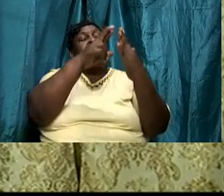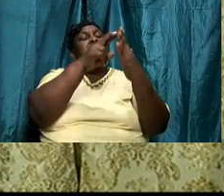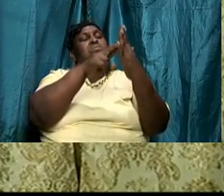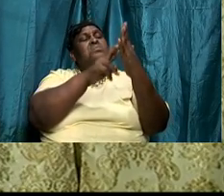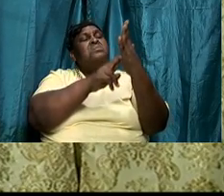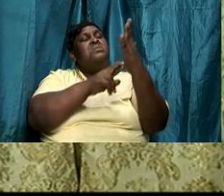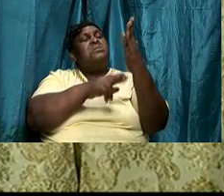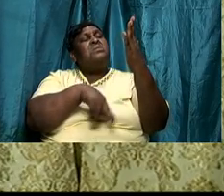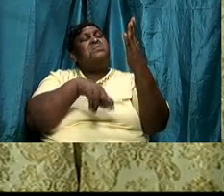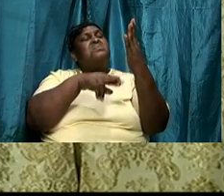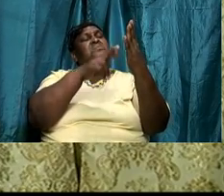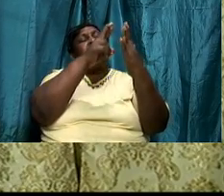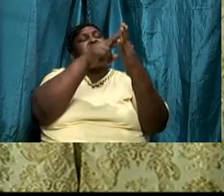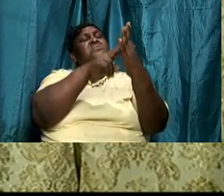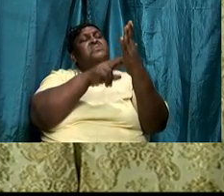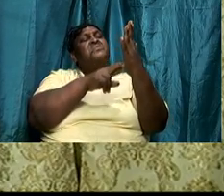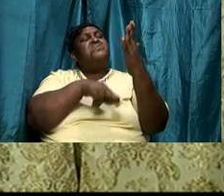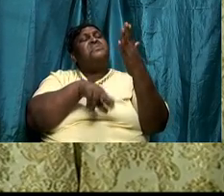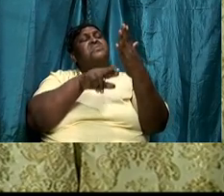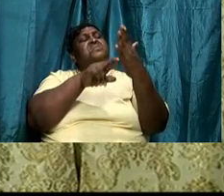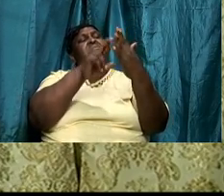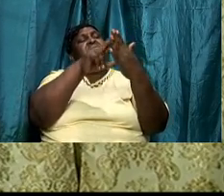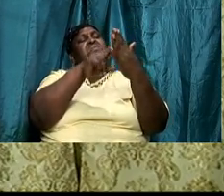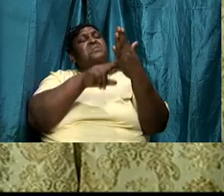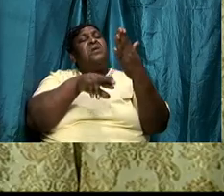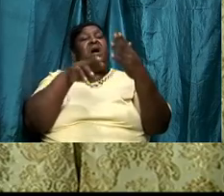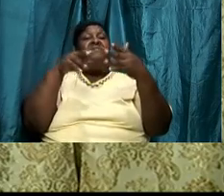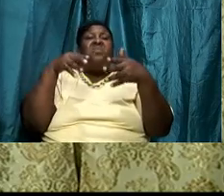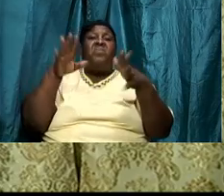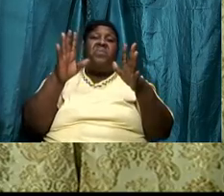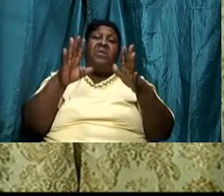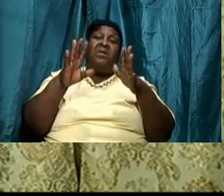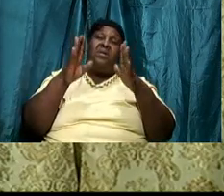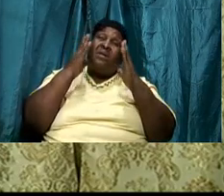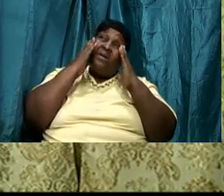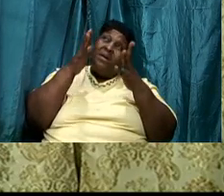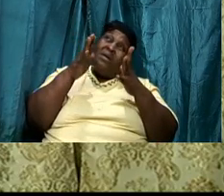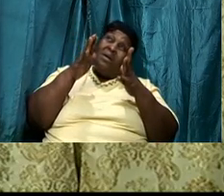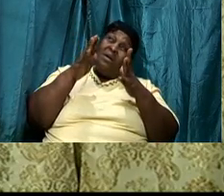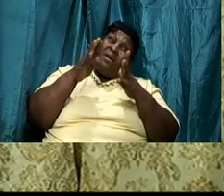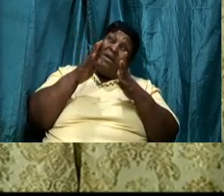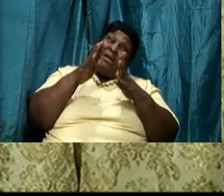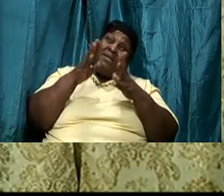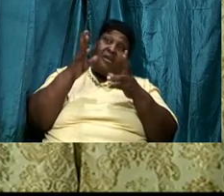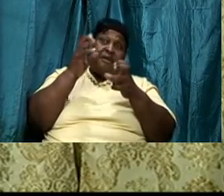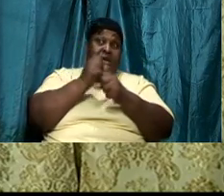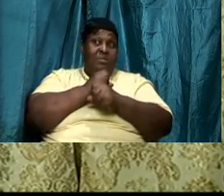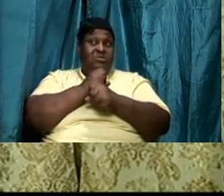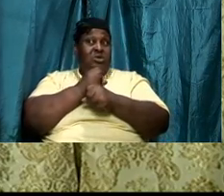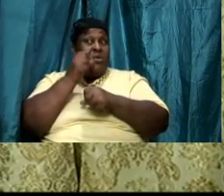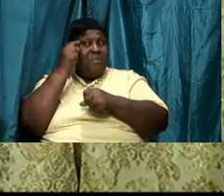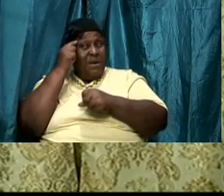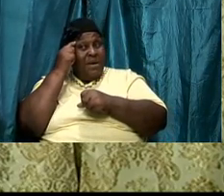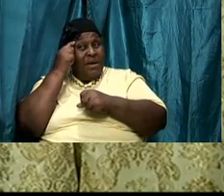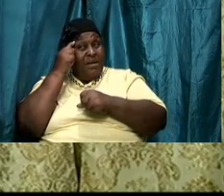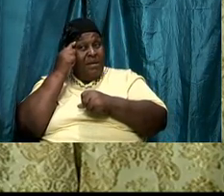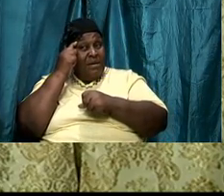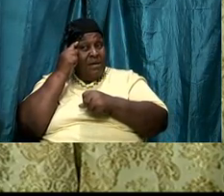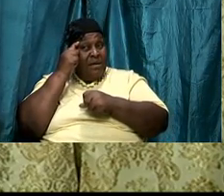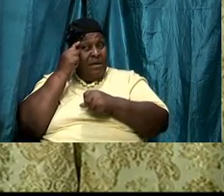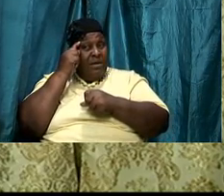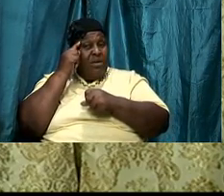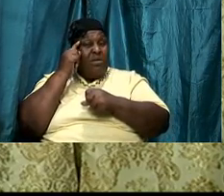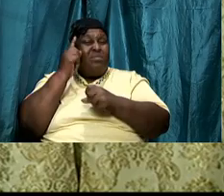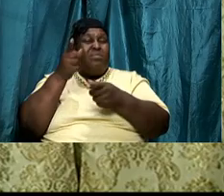can encapsulate you and tie like it's tying something about you I challenge any saint of God to